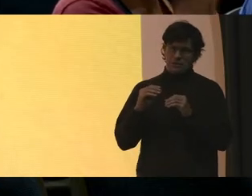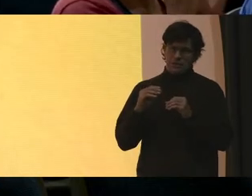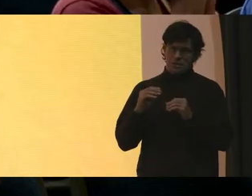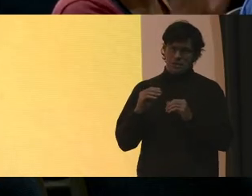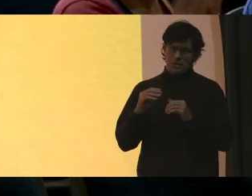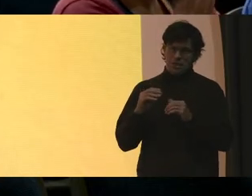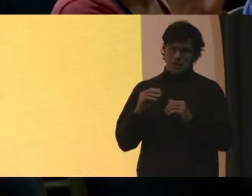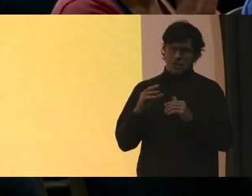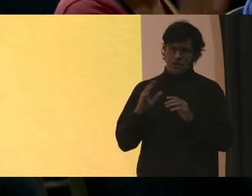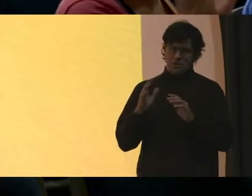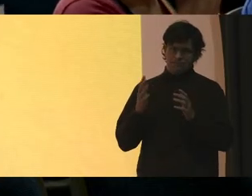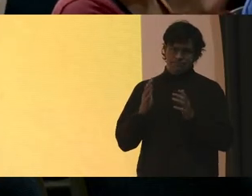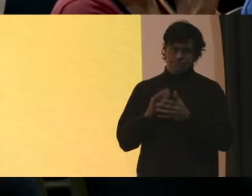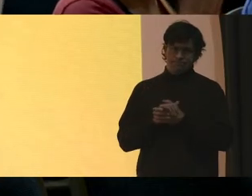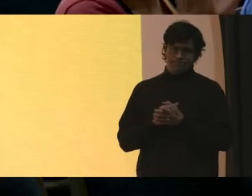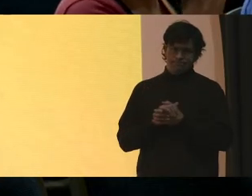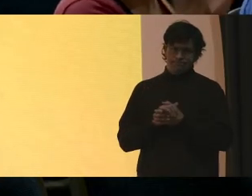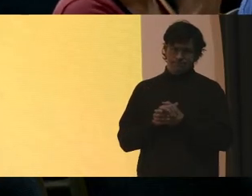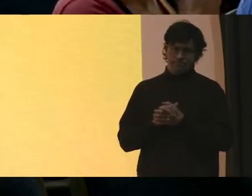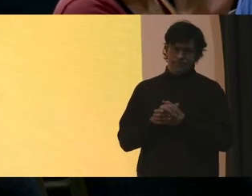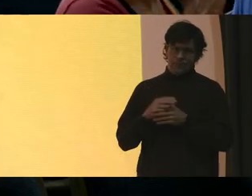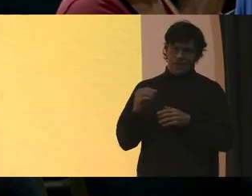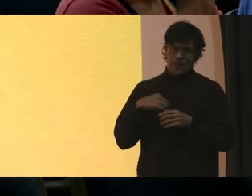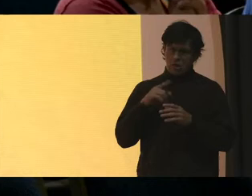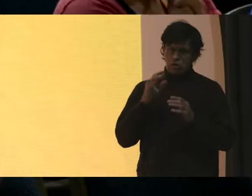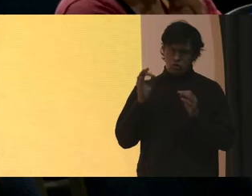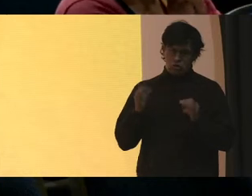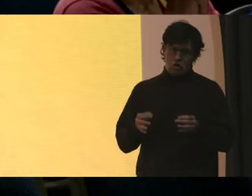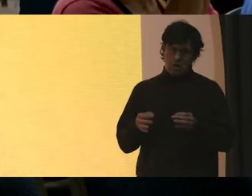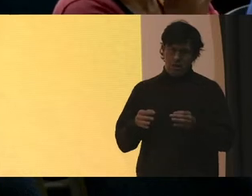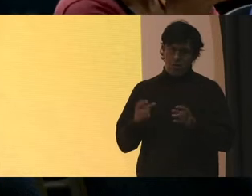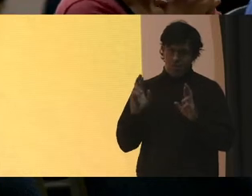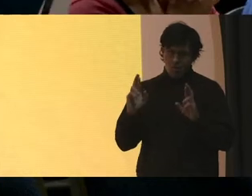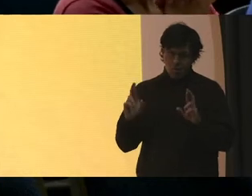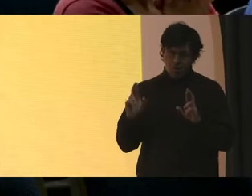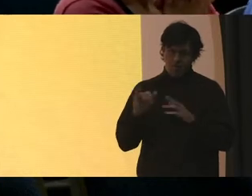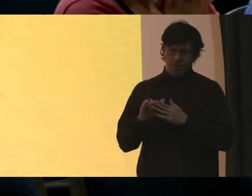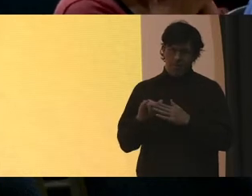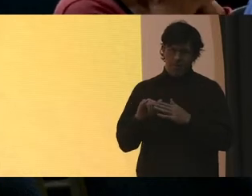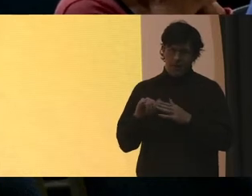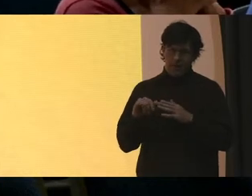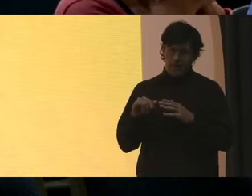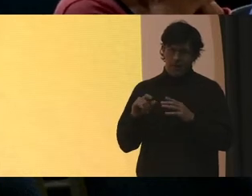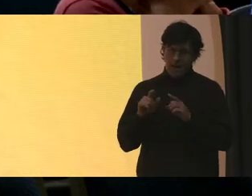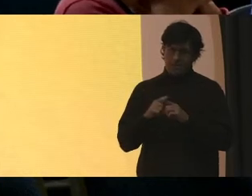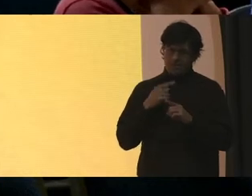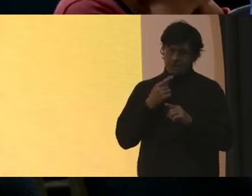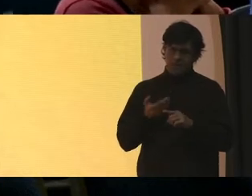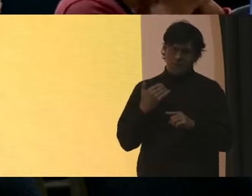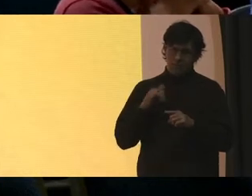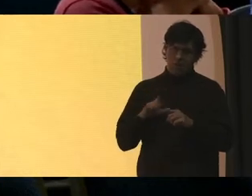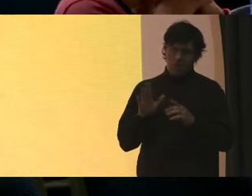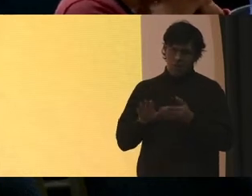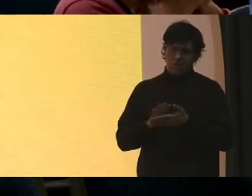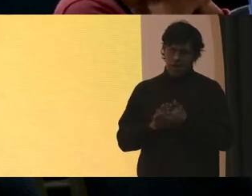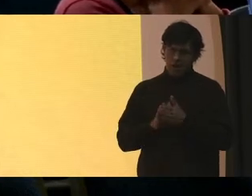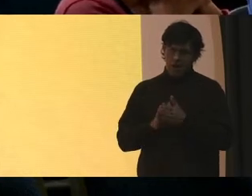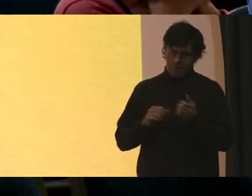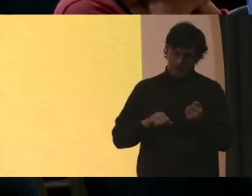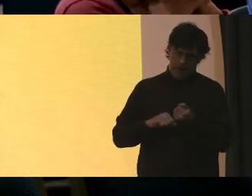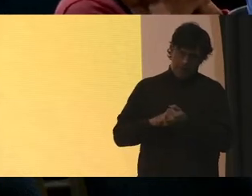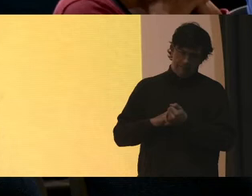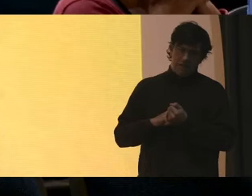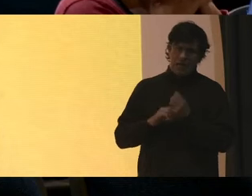So, I certainly hope that as you stated before That you become an advocate